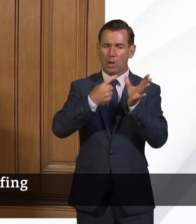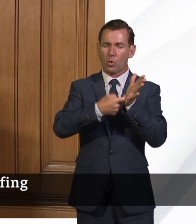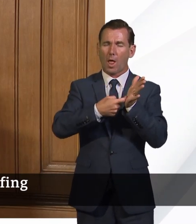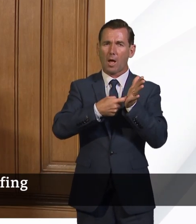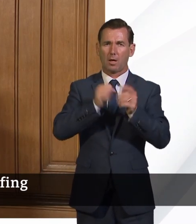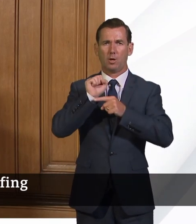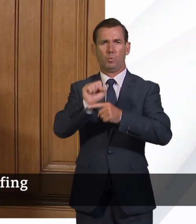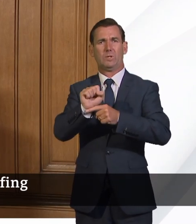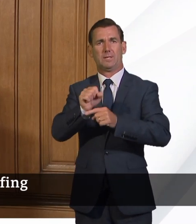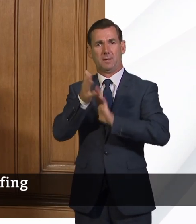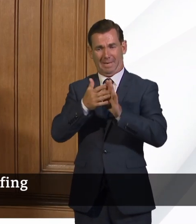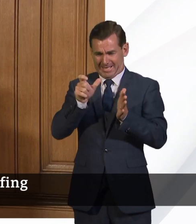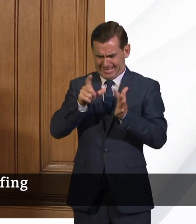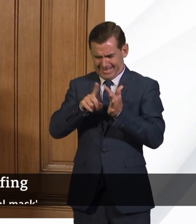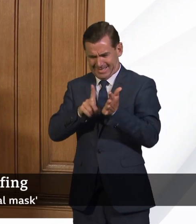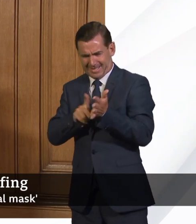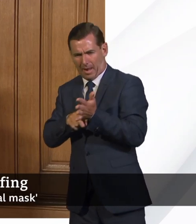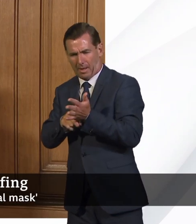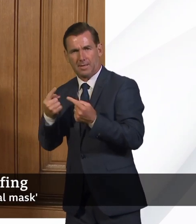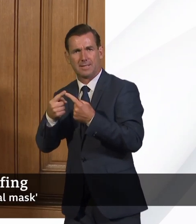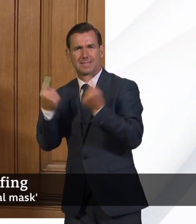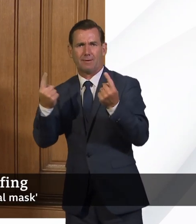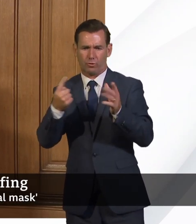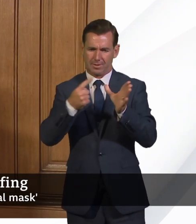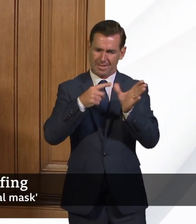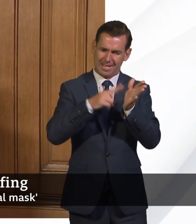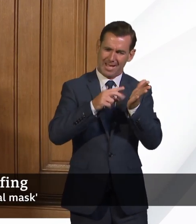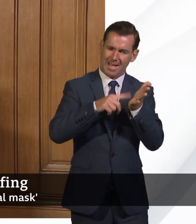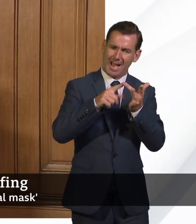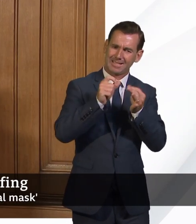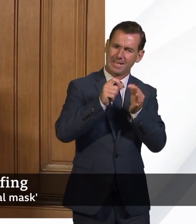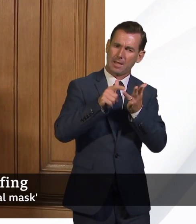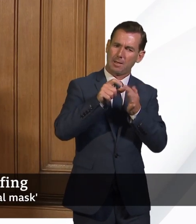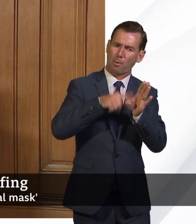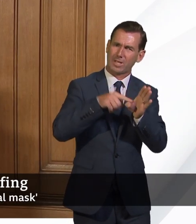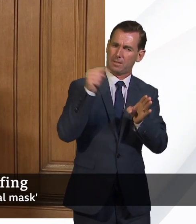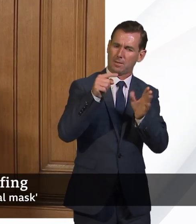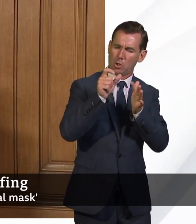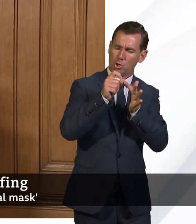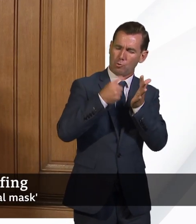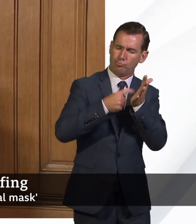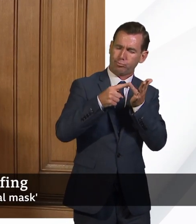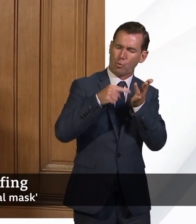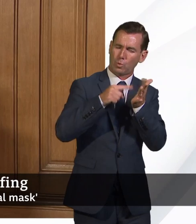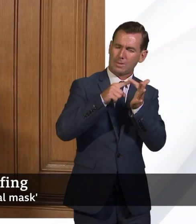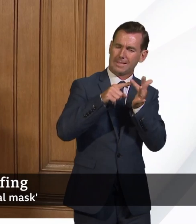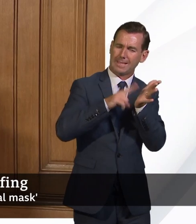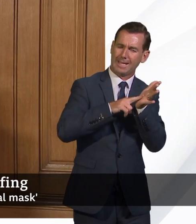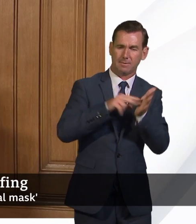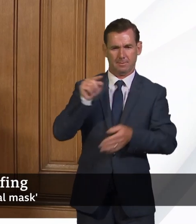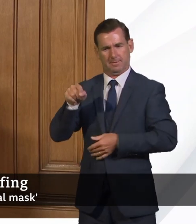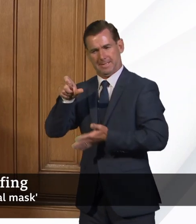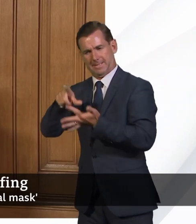just antibodies, which are proteins. But the important question here is we can measure antibodies. Indeed, we are now measuring antibodies. So we are beginning